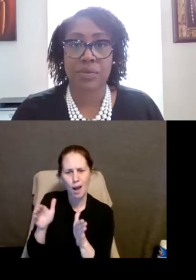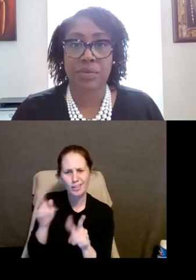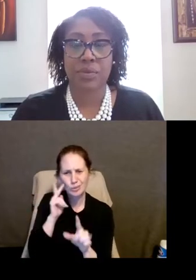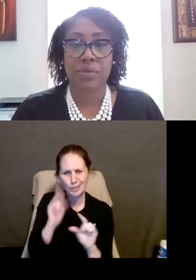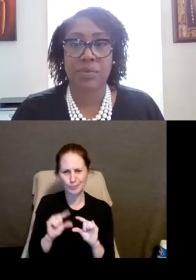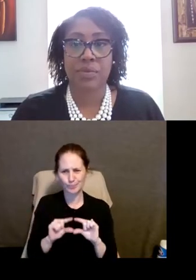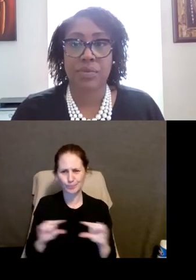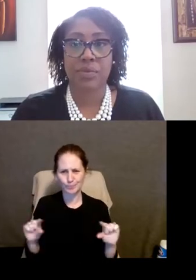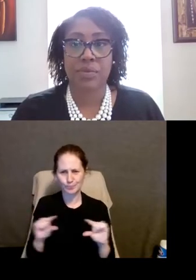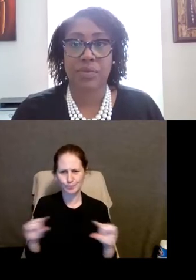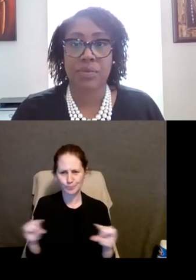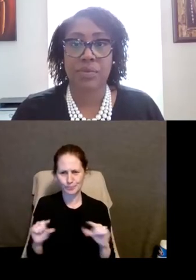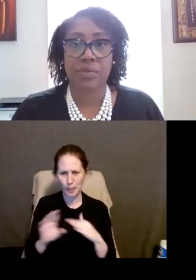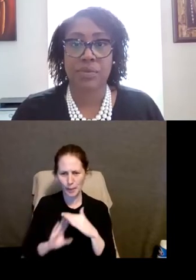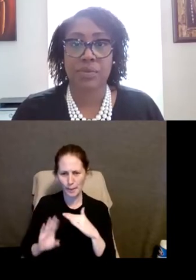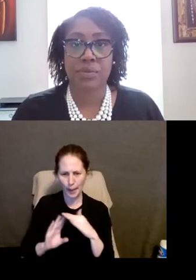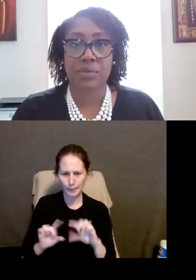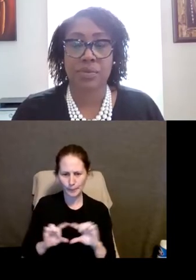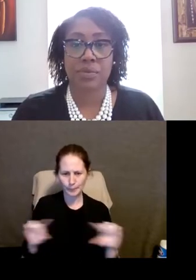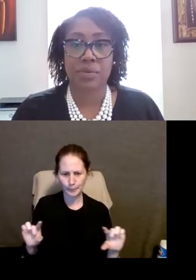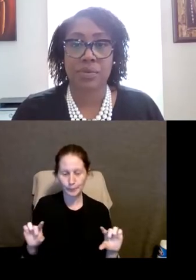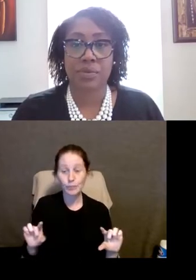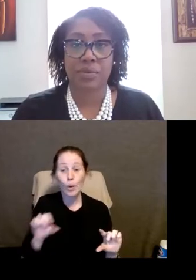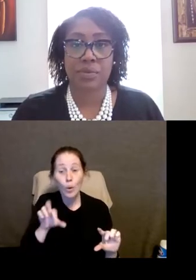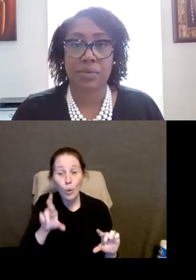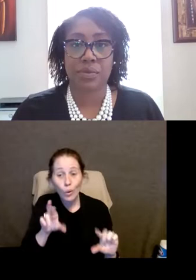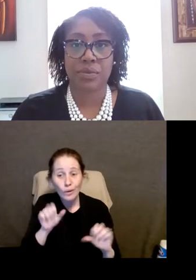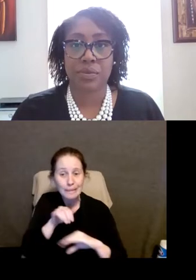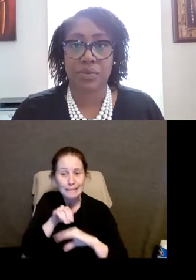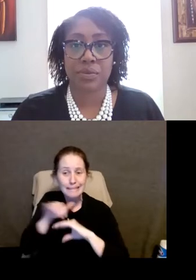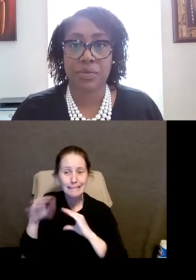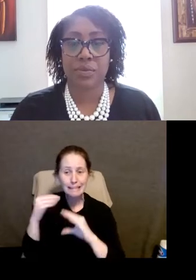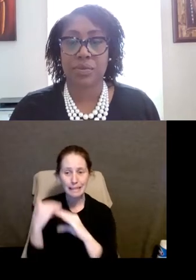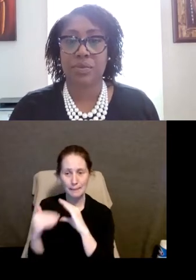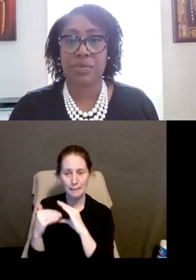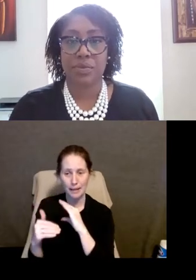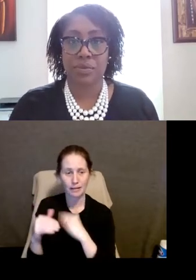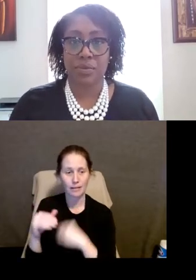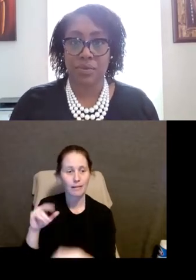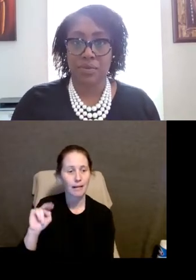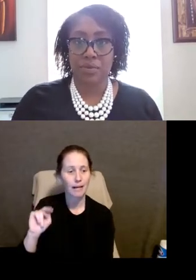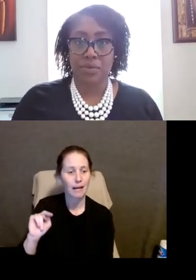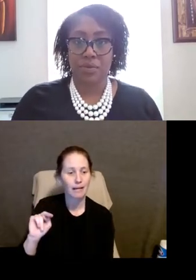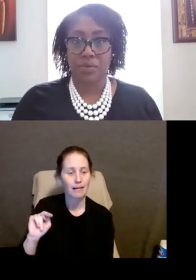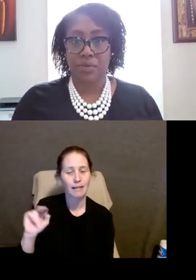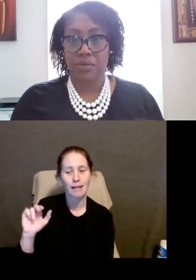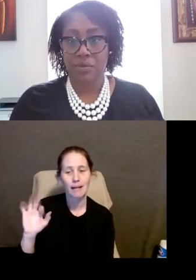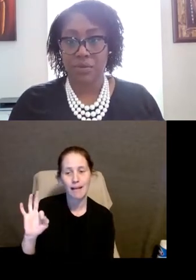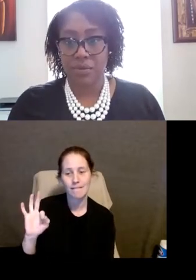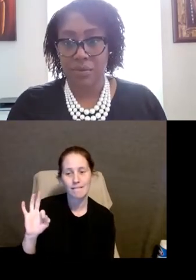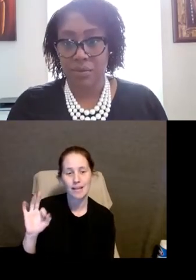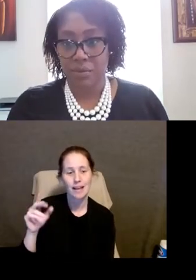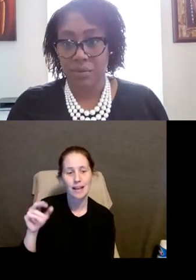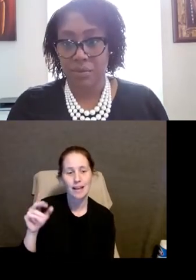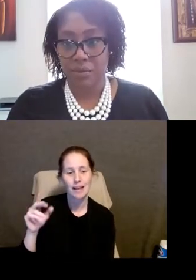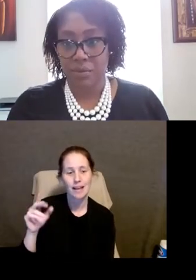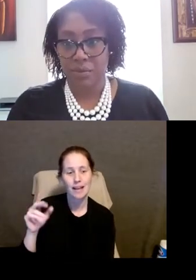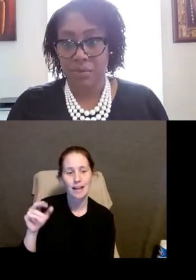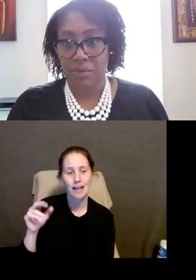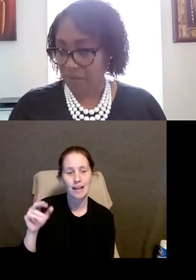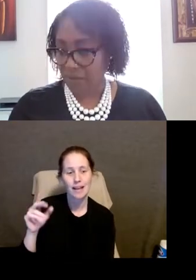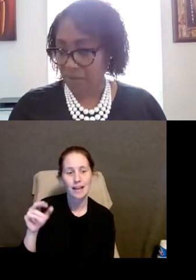panel section at the bottom of your screen, or you can send an email to NAFTA, that's N-F-H-T-A,